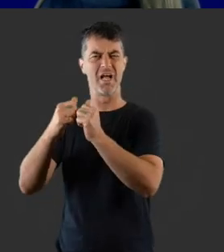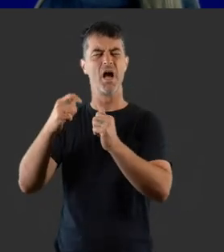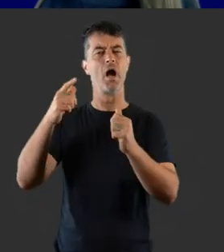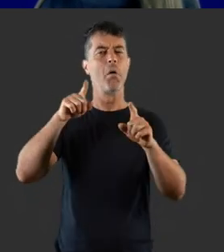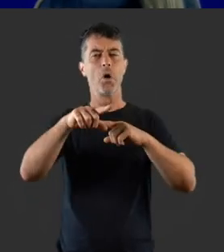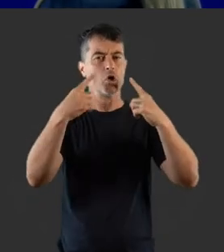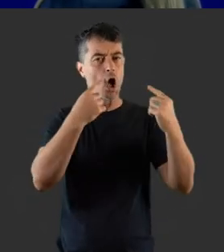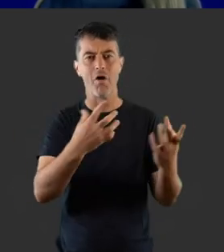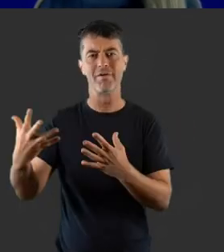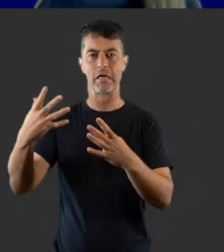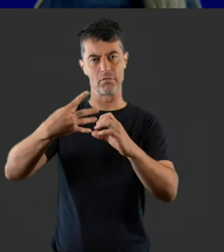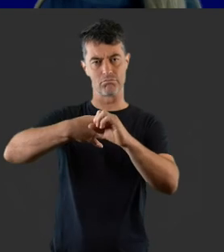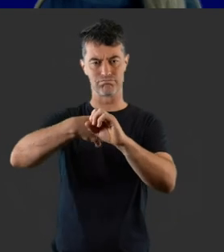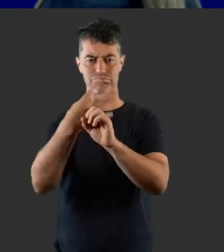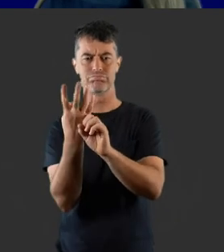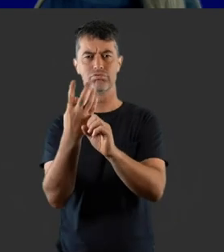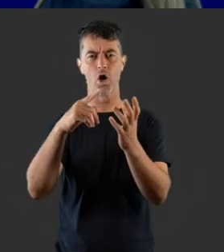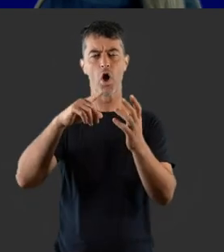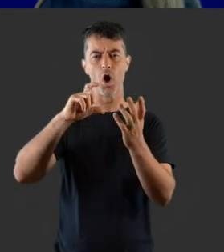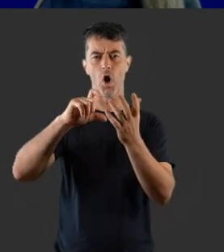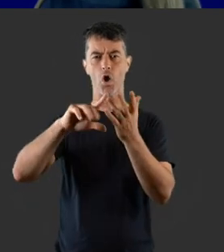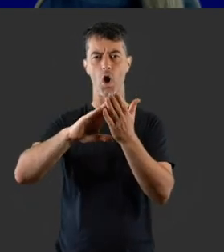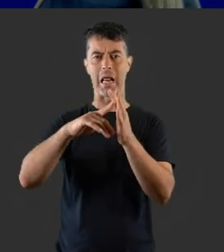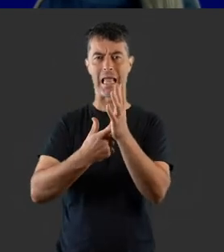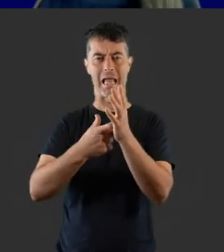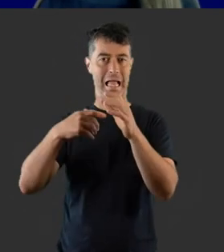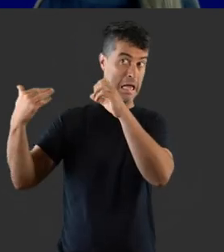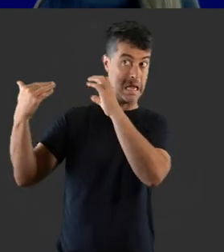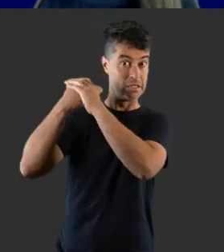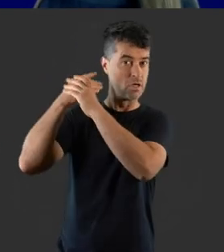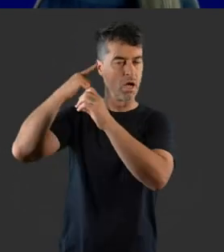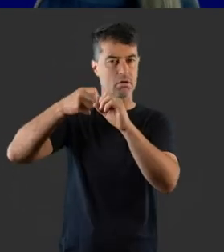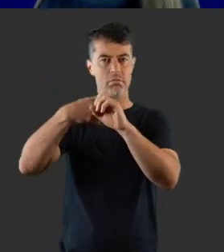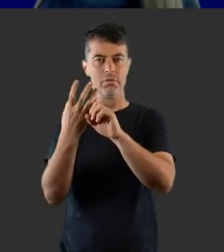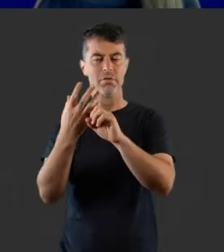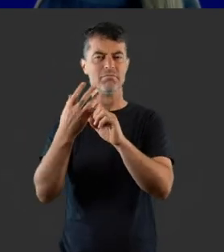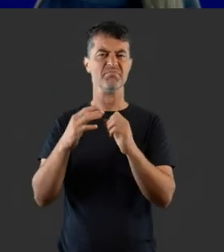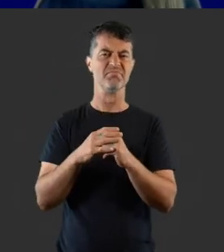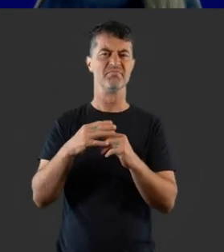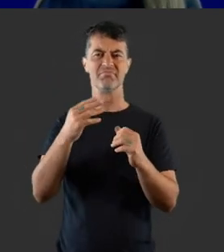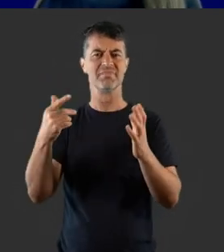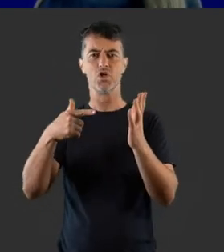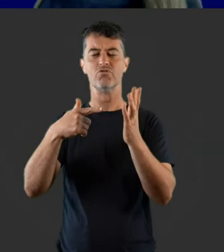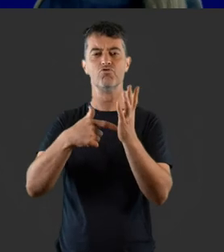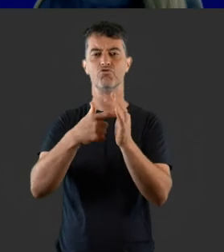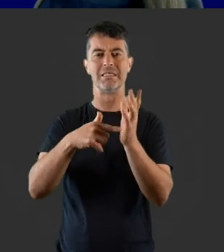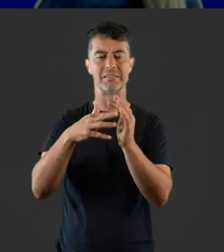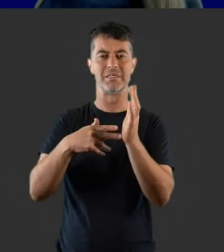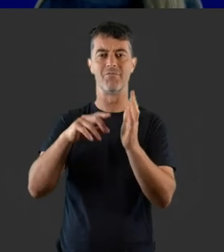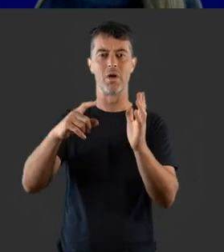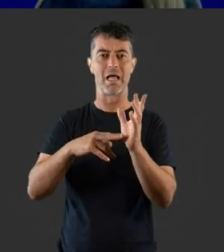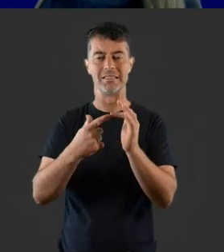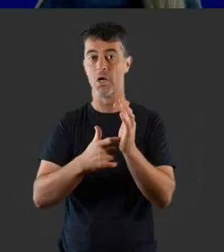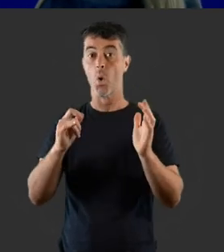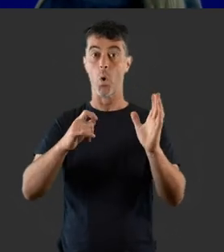structures, most commonly the hair cells in the cochlea, such as some cancer treatments and certain types of